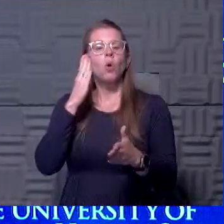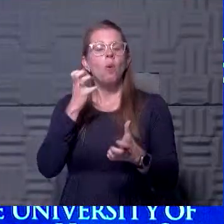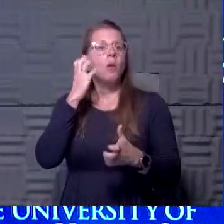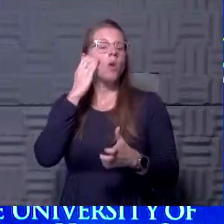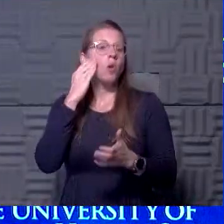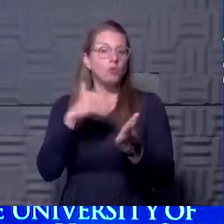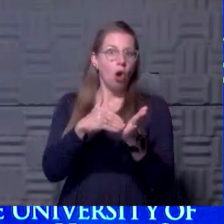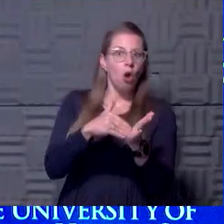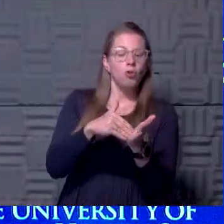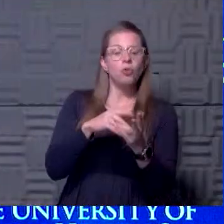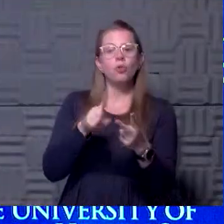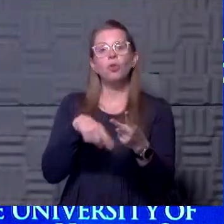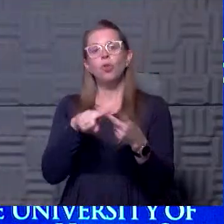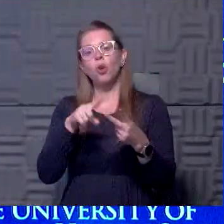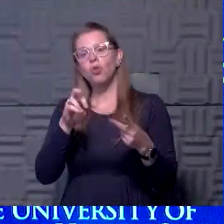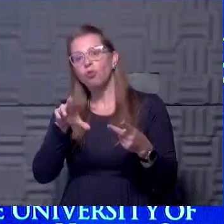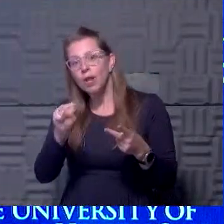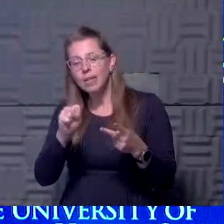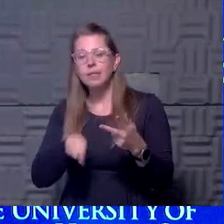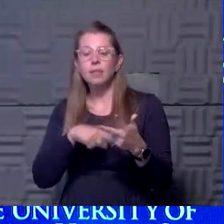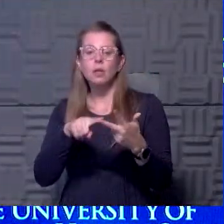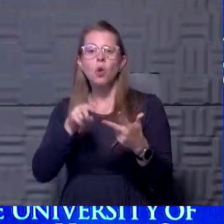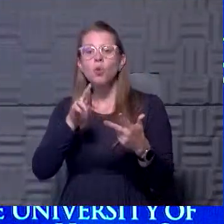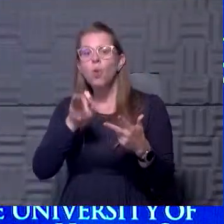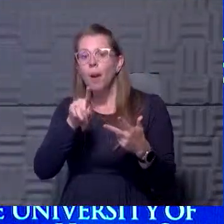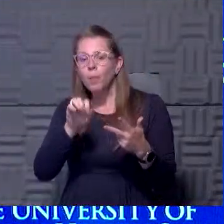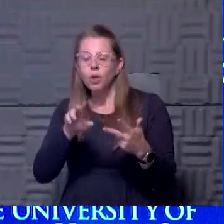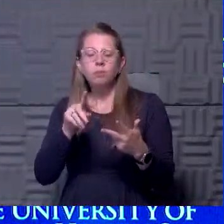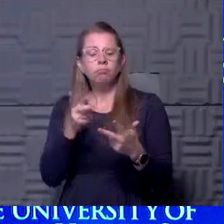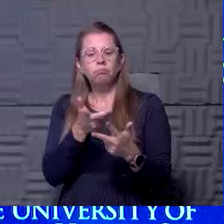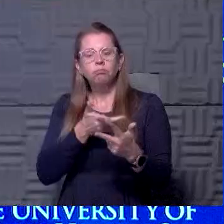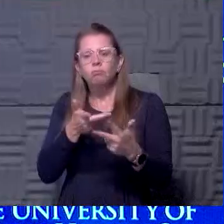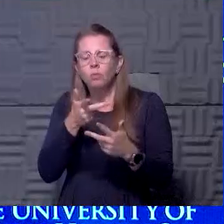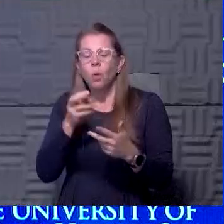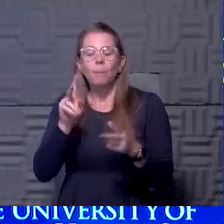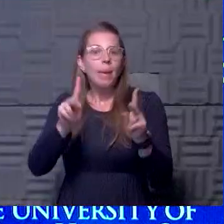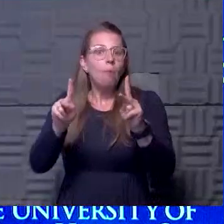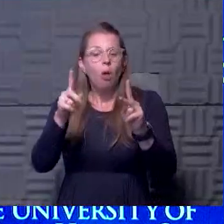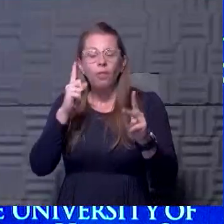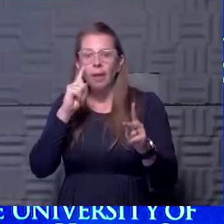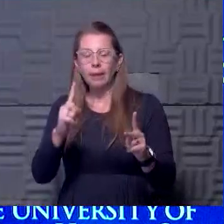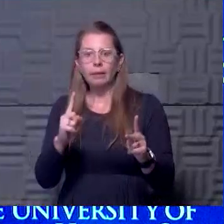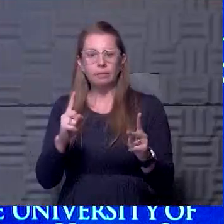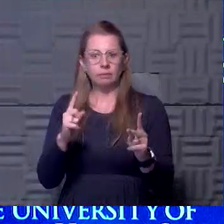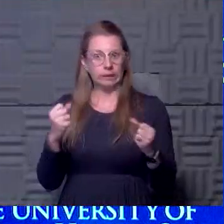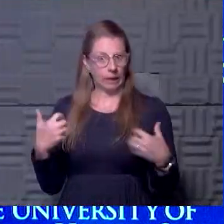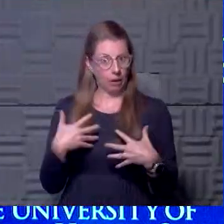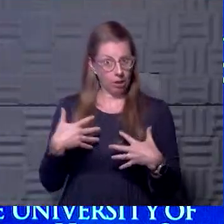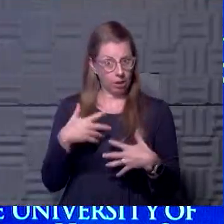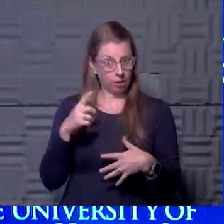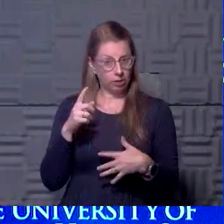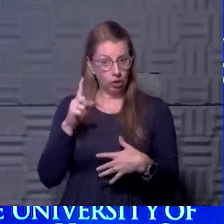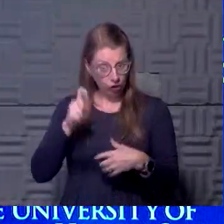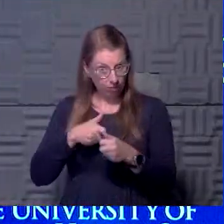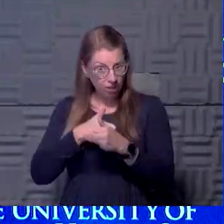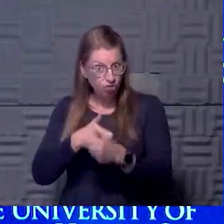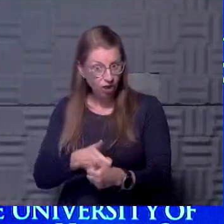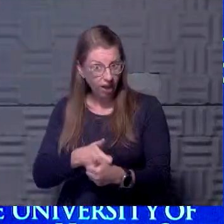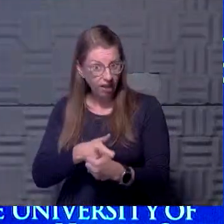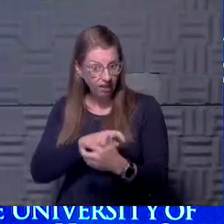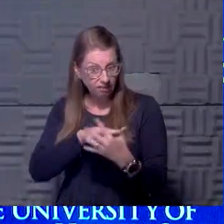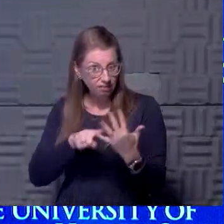and, and, and Chris and Robert, what people think about that. Is that too scary? Should we be tracking?